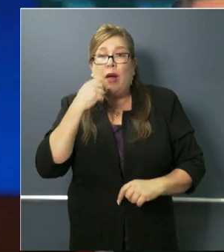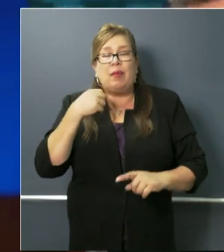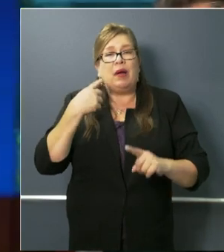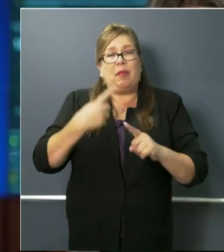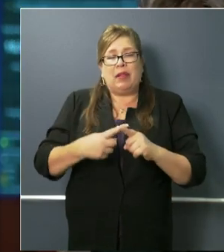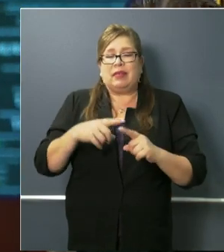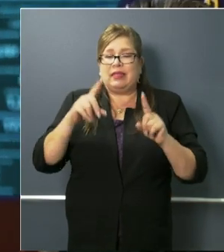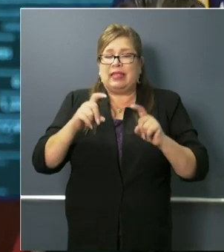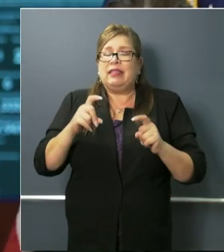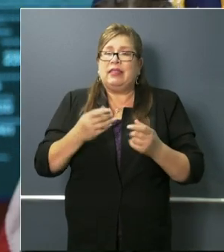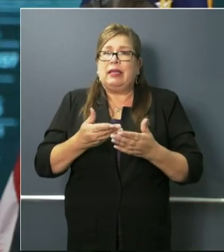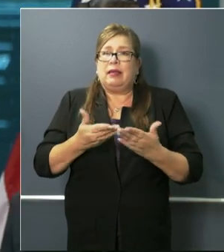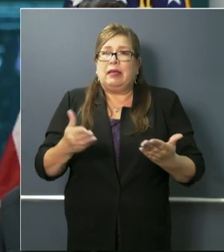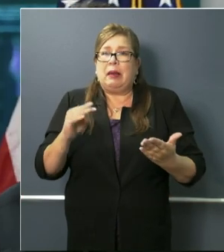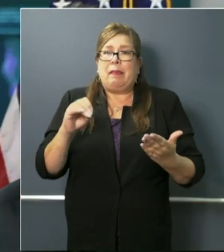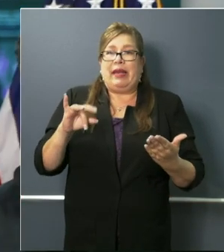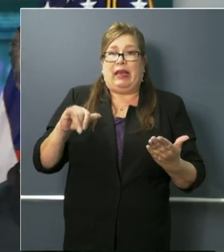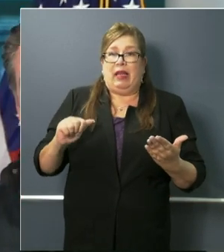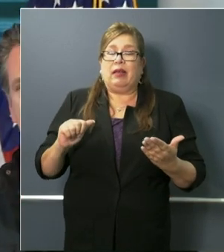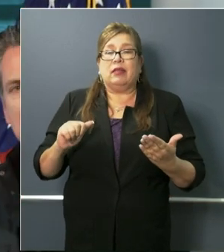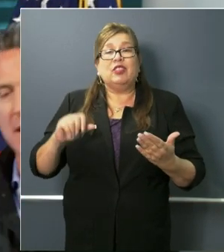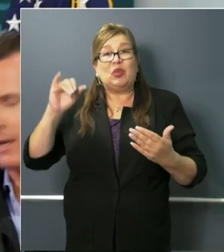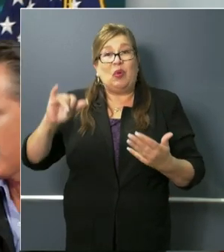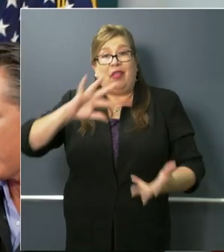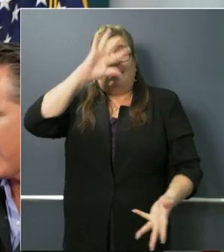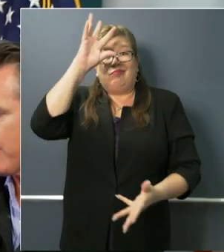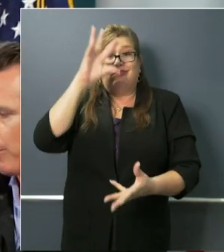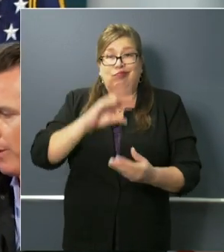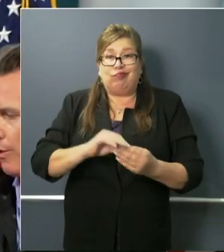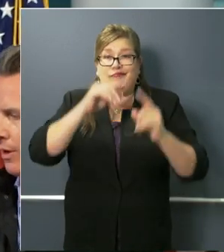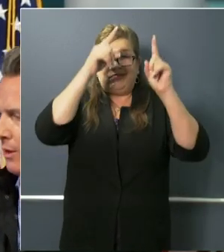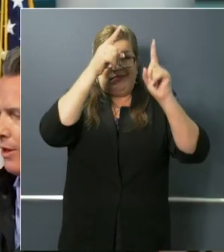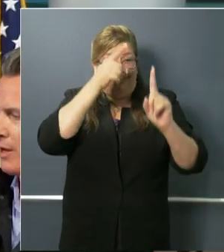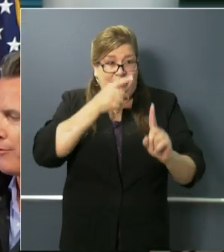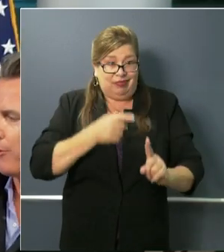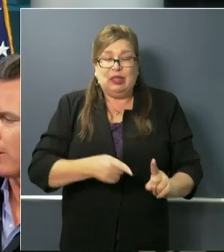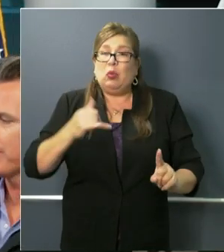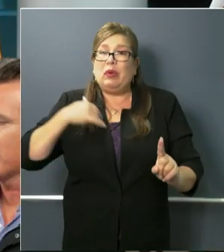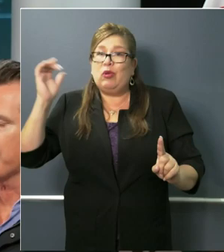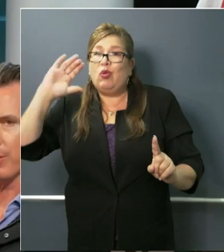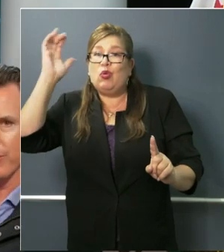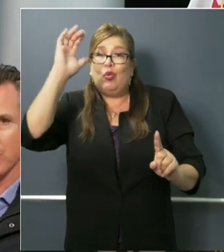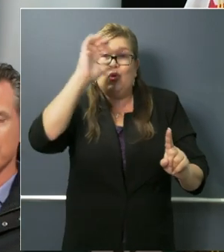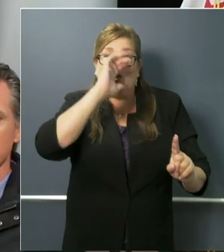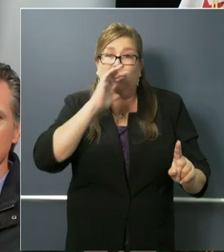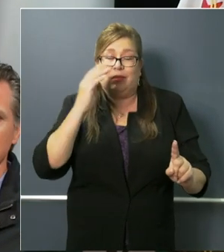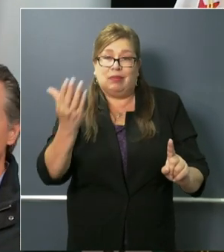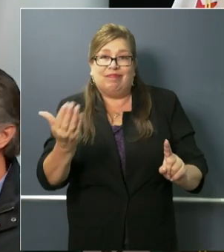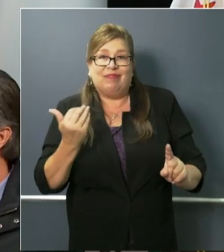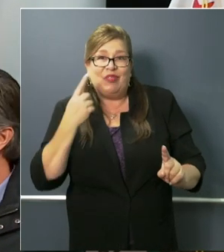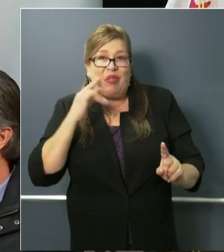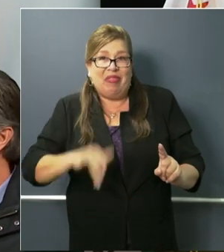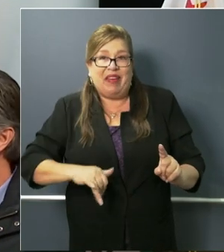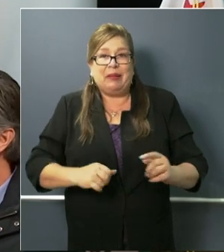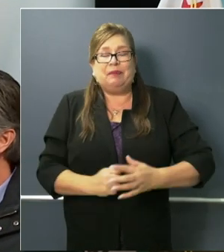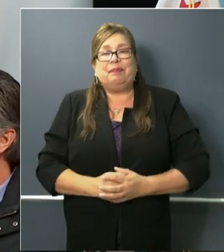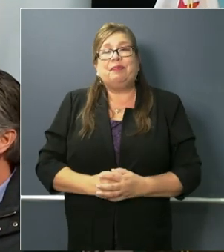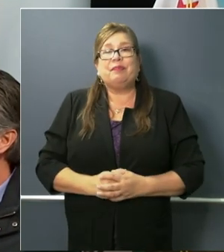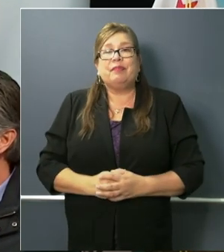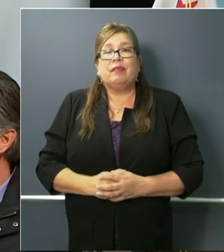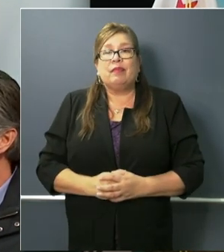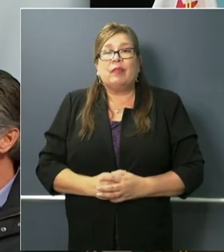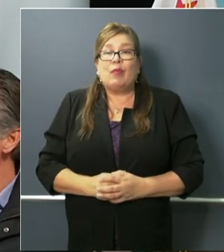media. So that's the panoply of what we need and what we're looking for. But we've also done one better.